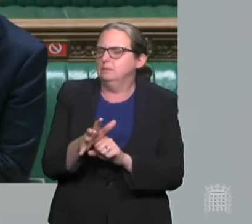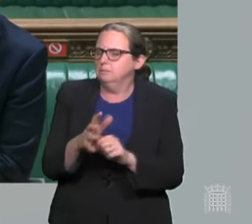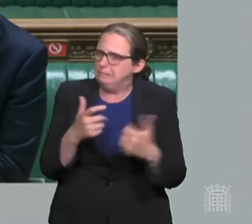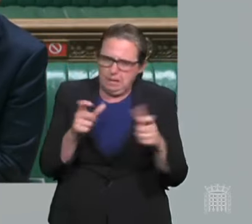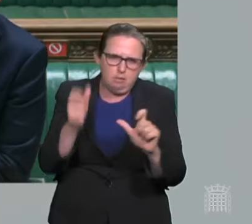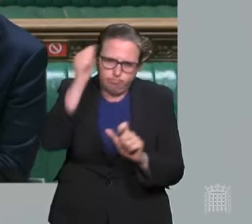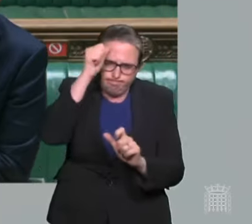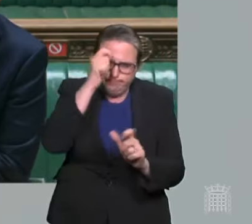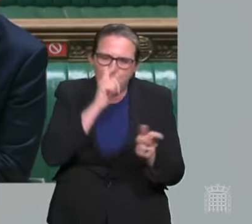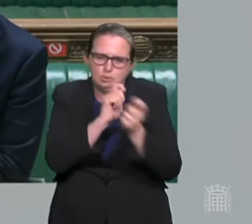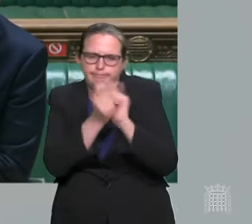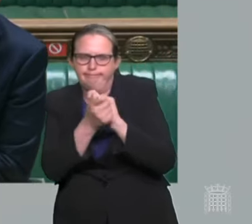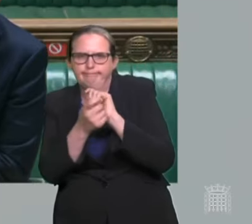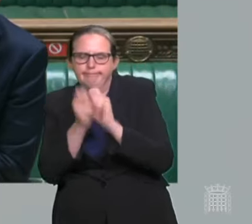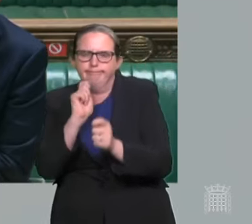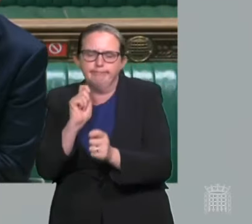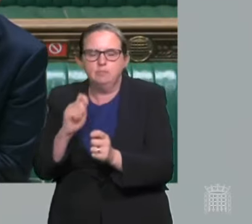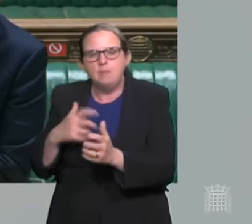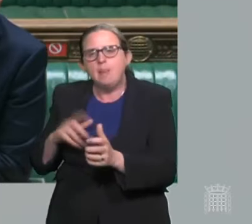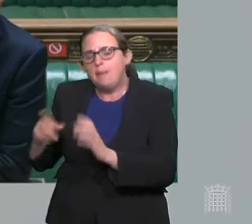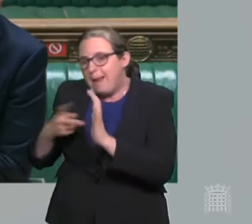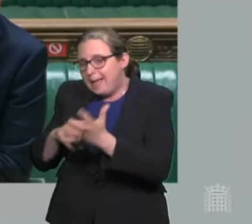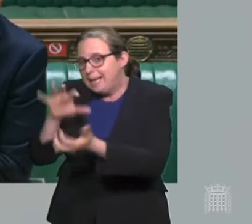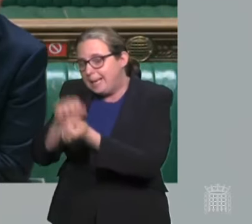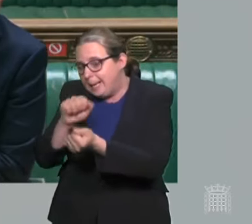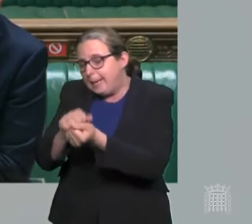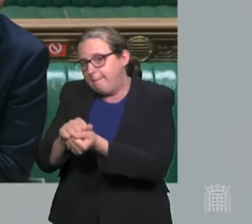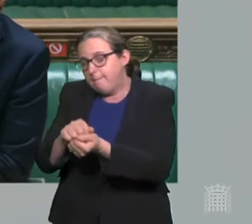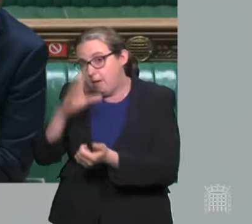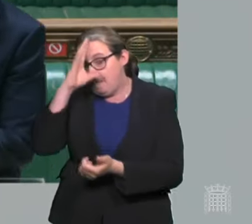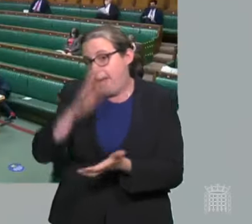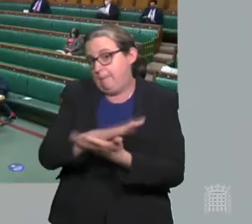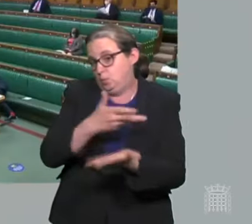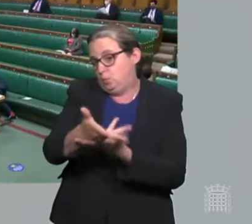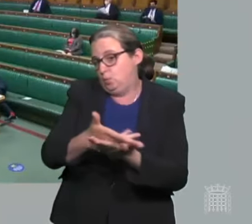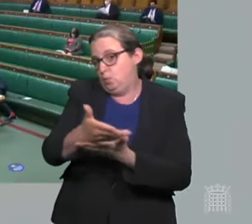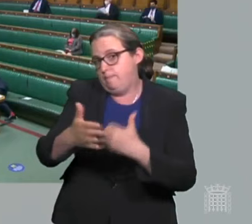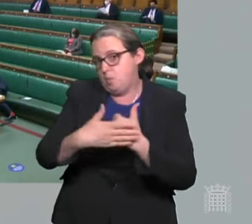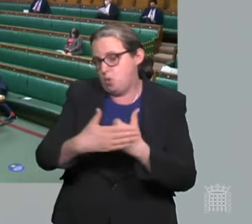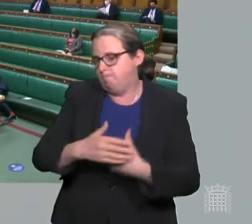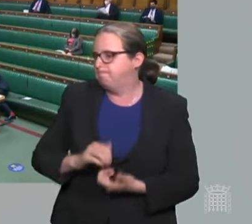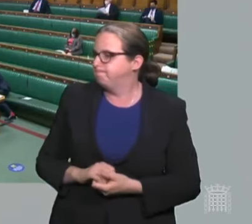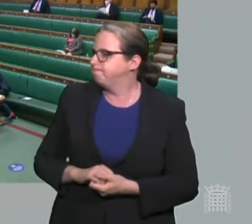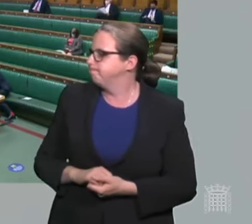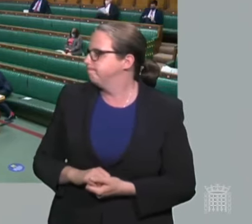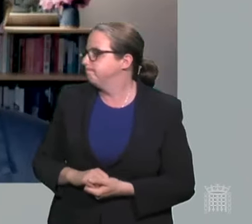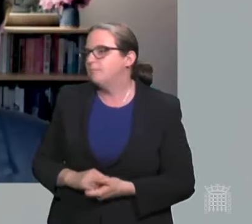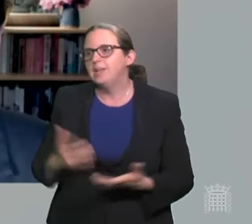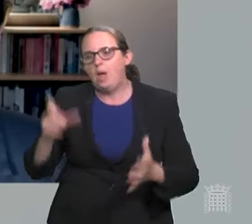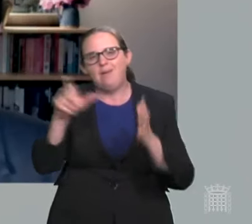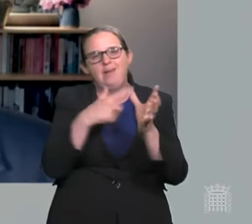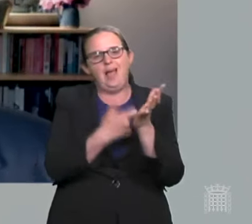And that is the plan. But I'll be happy to discuss with him further. We now go to Caroline Lucas.